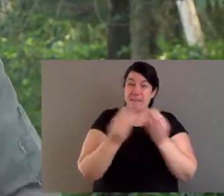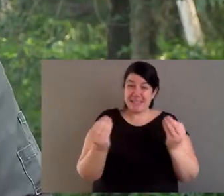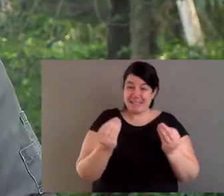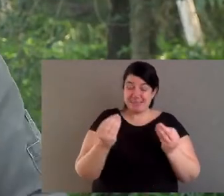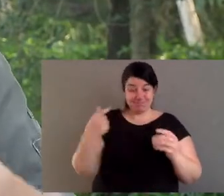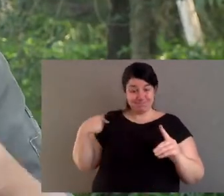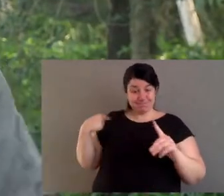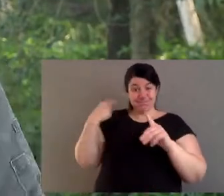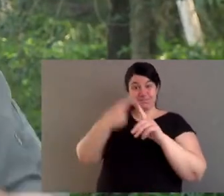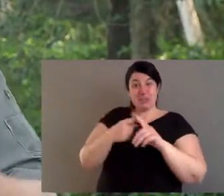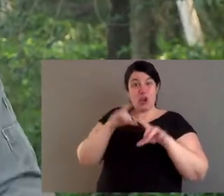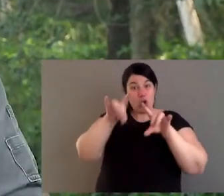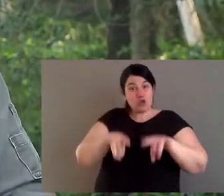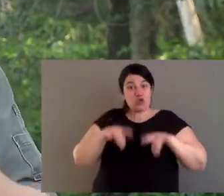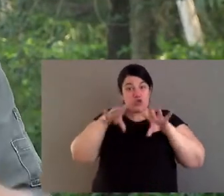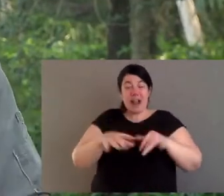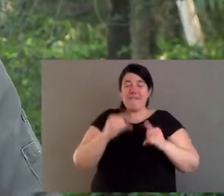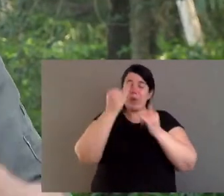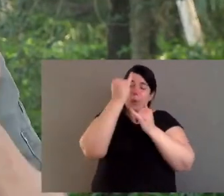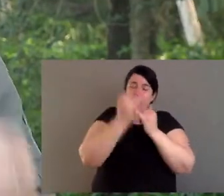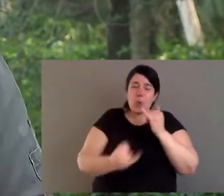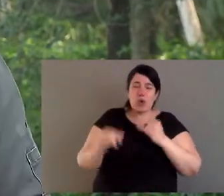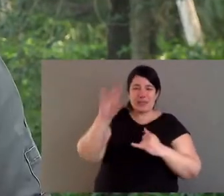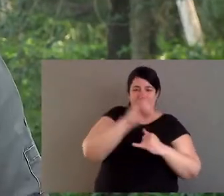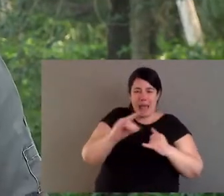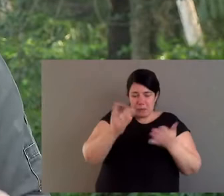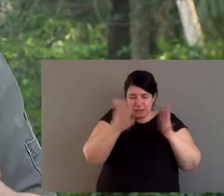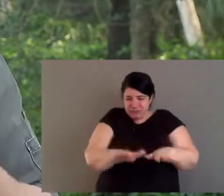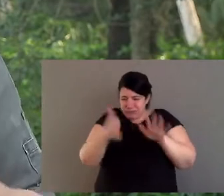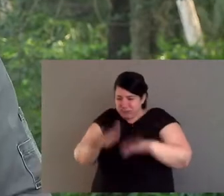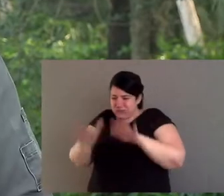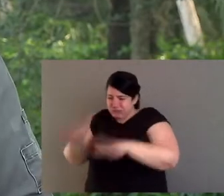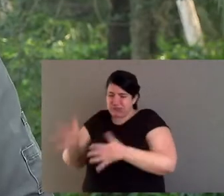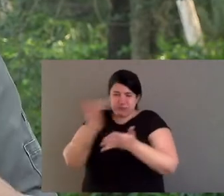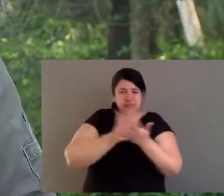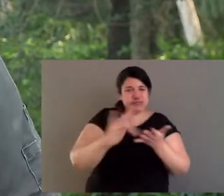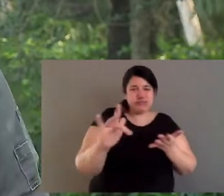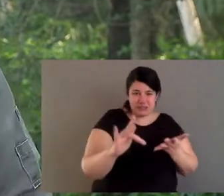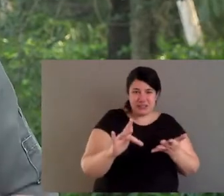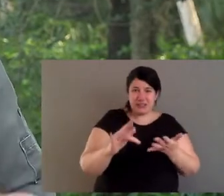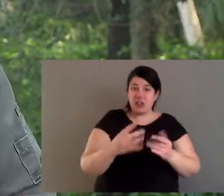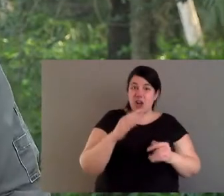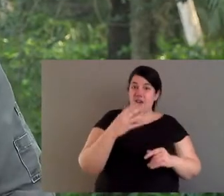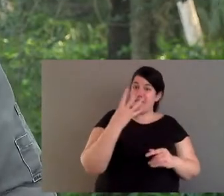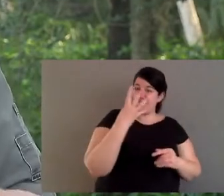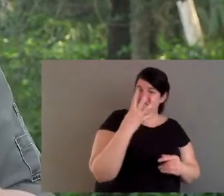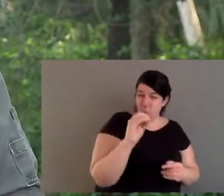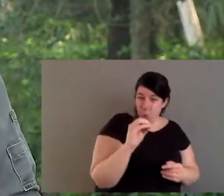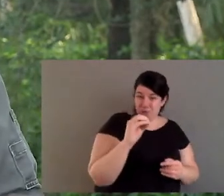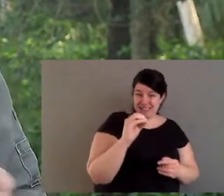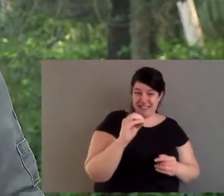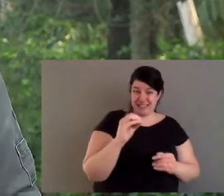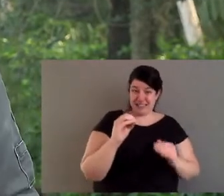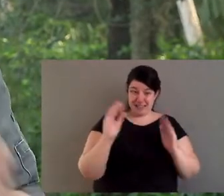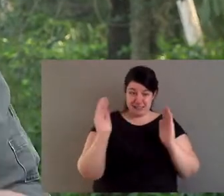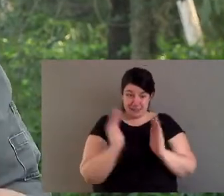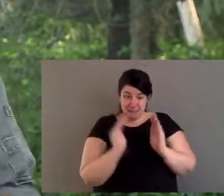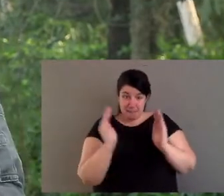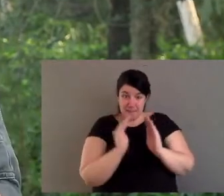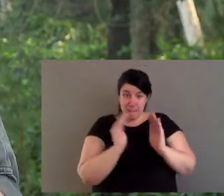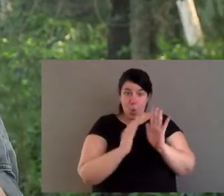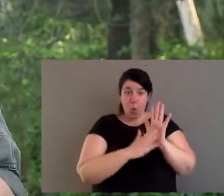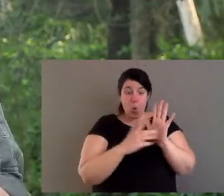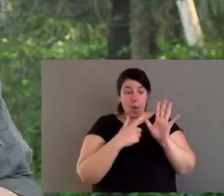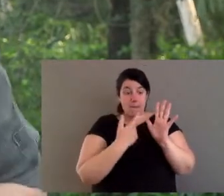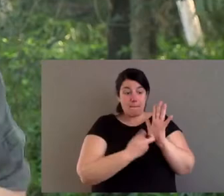But I want to give you one natural example of something that's missing. Now, Australia has the worst mammal extinction rate on earth. Can you